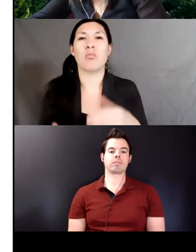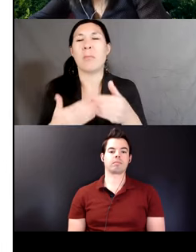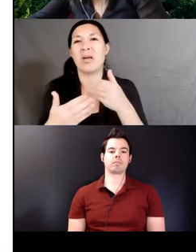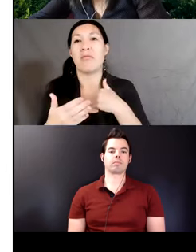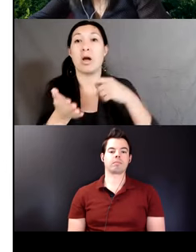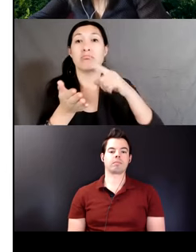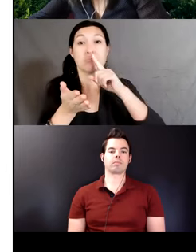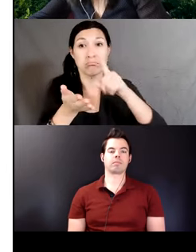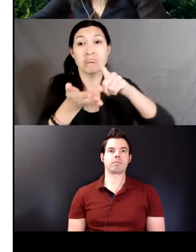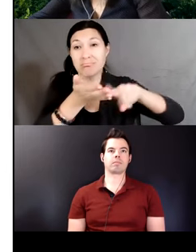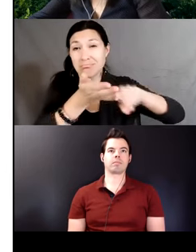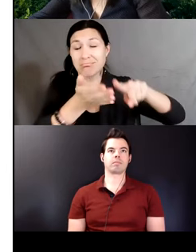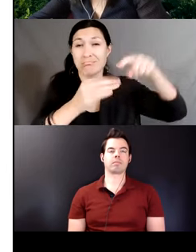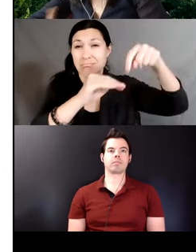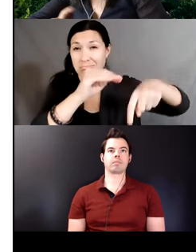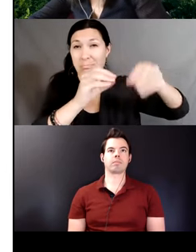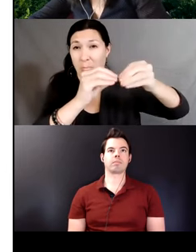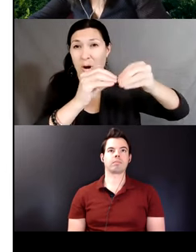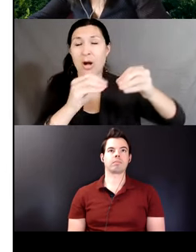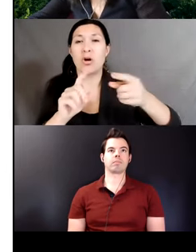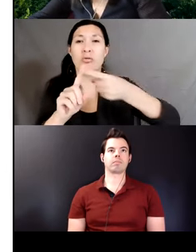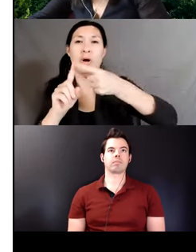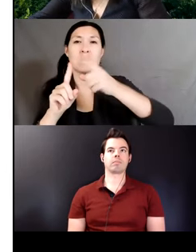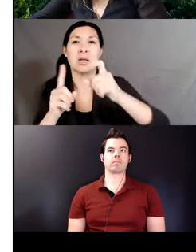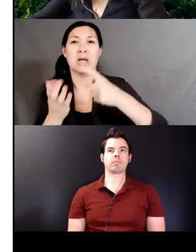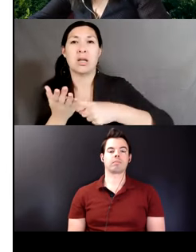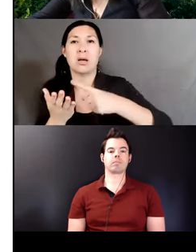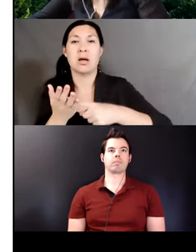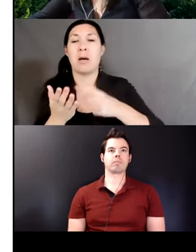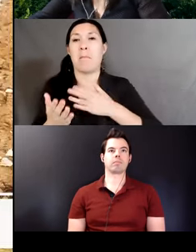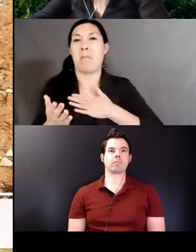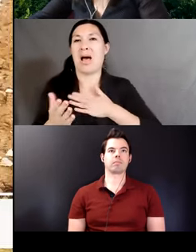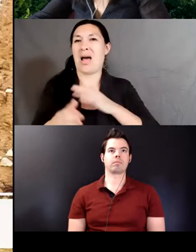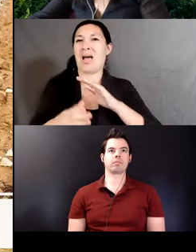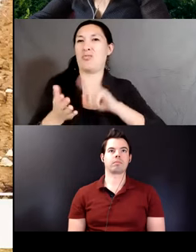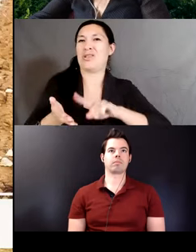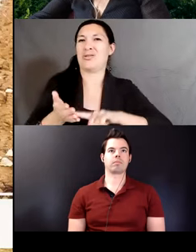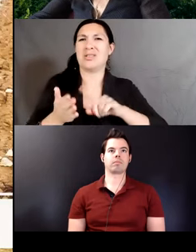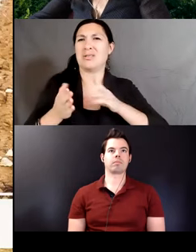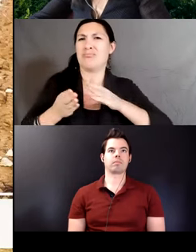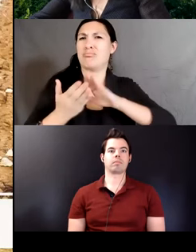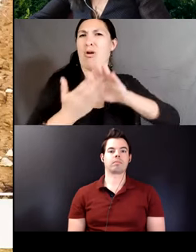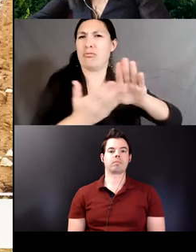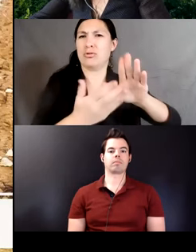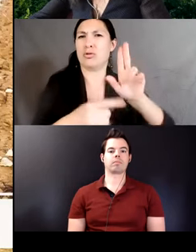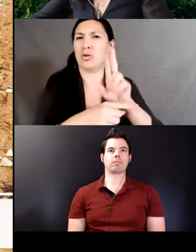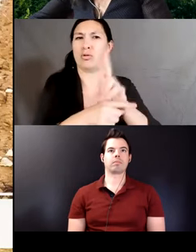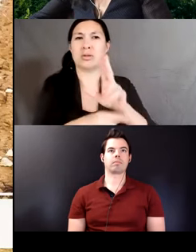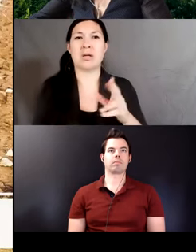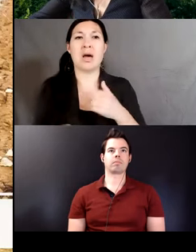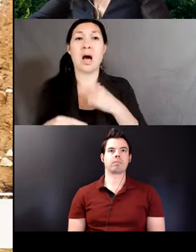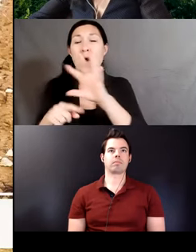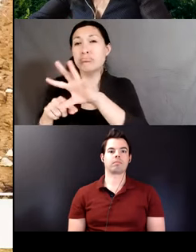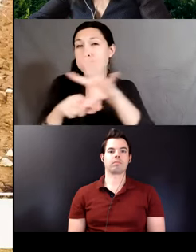the variation observations, I want to first talk about the methodology of my work. I'm a documentary linguist.